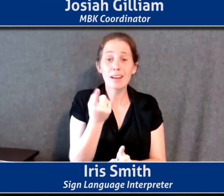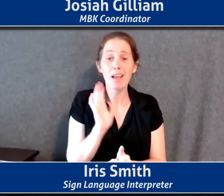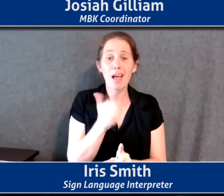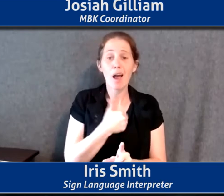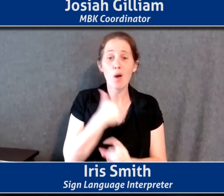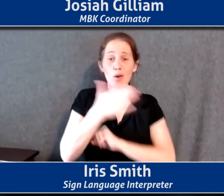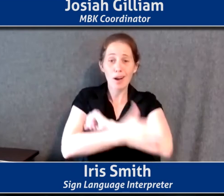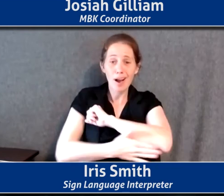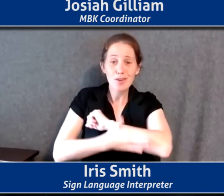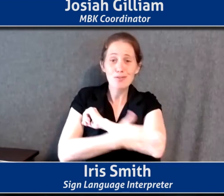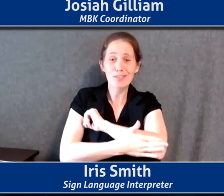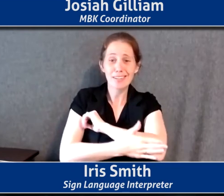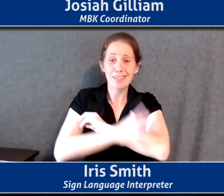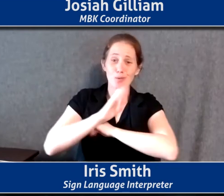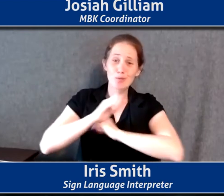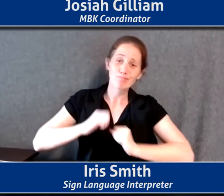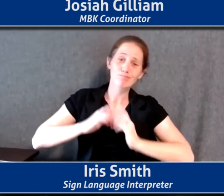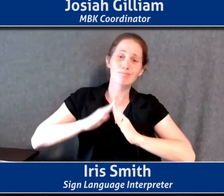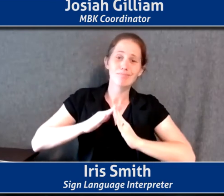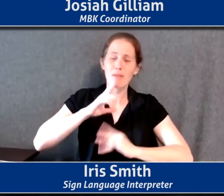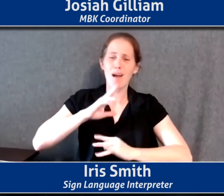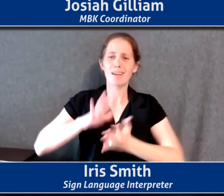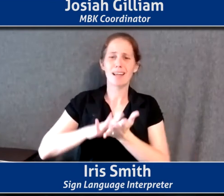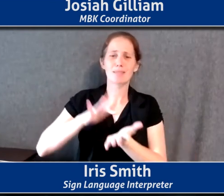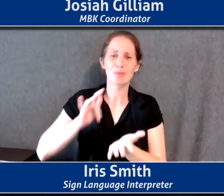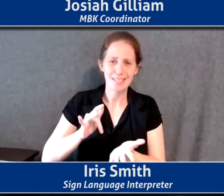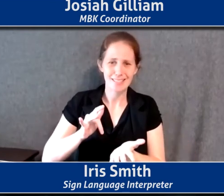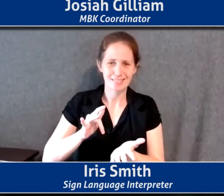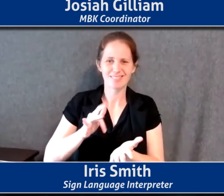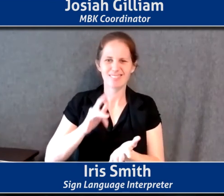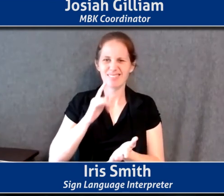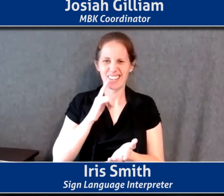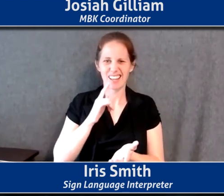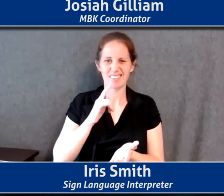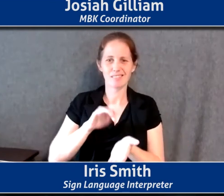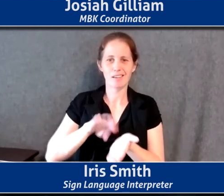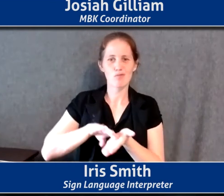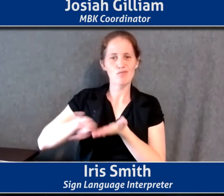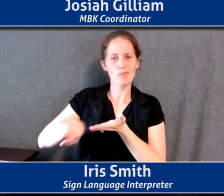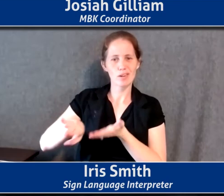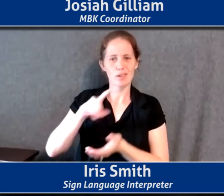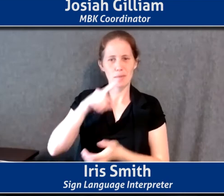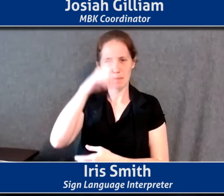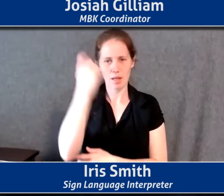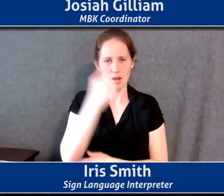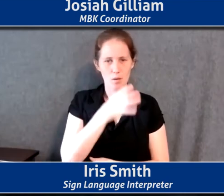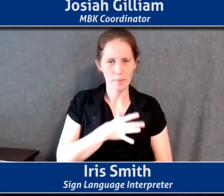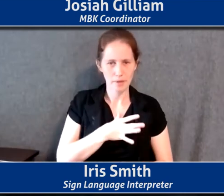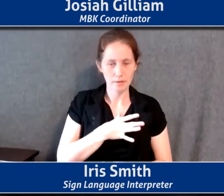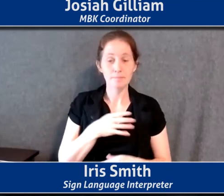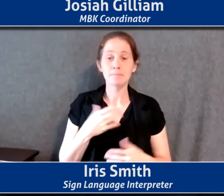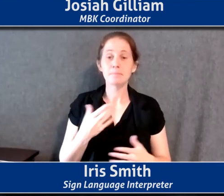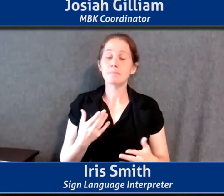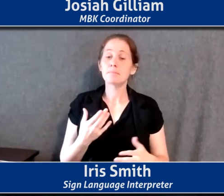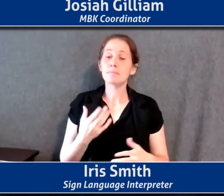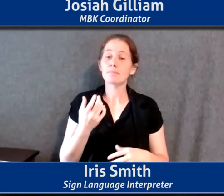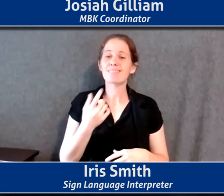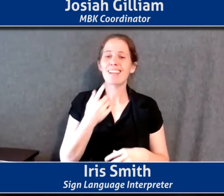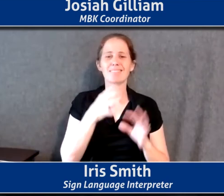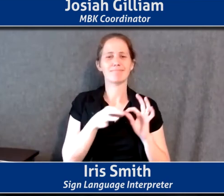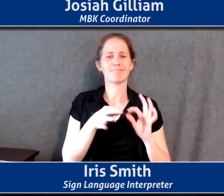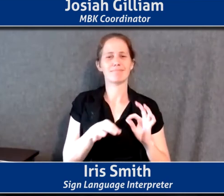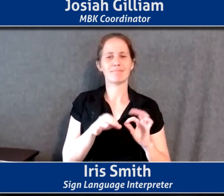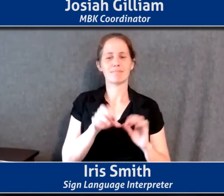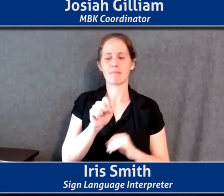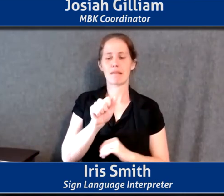was built on exploitation, um, and erasure of black women. Um, and so I mentioned say her name because in